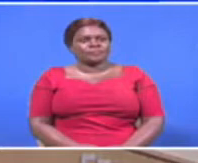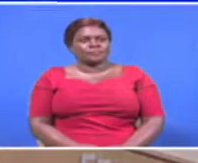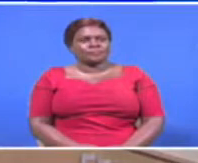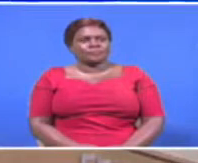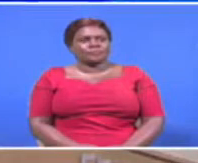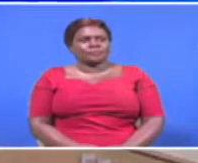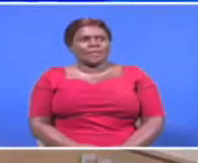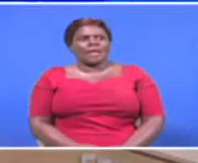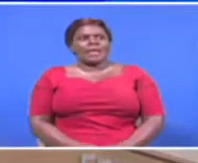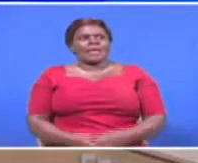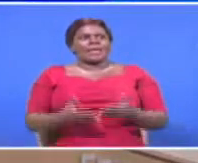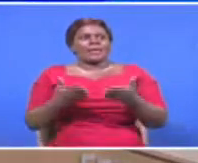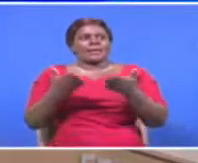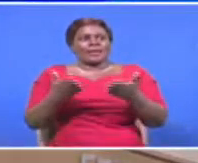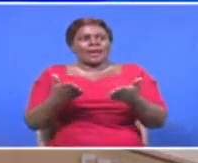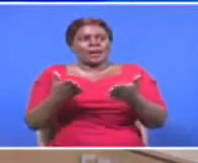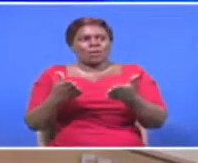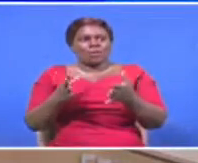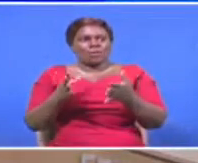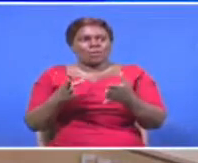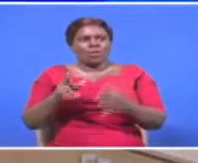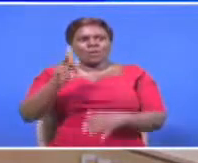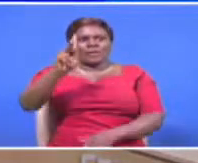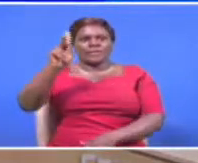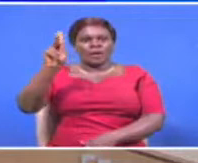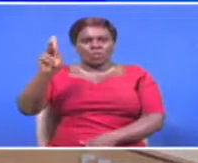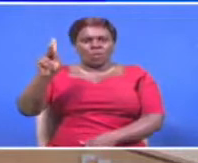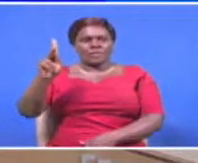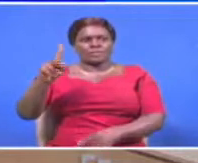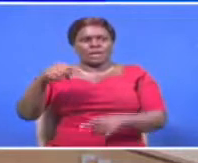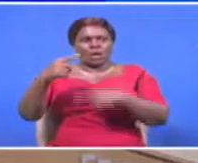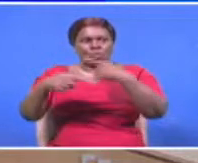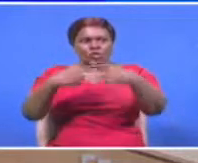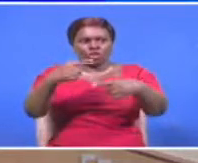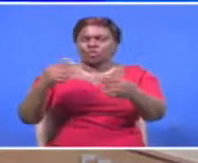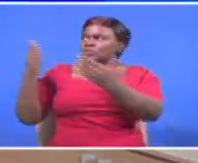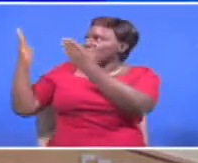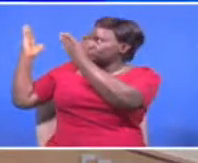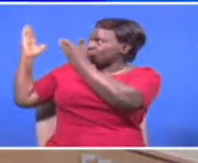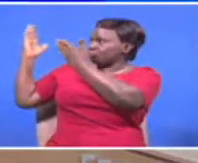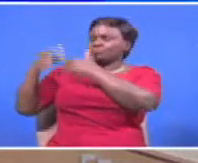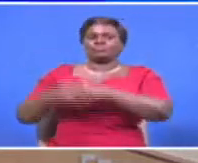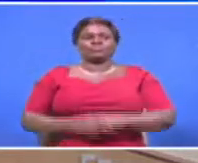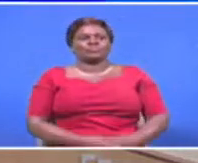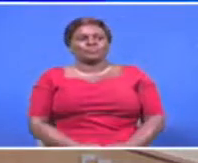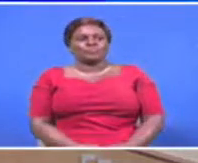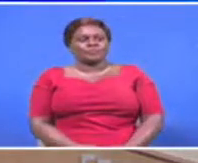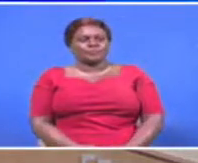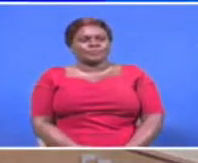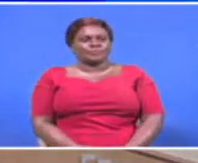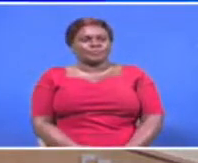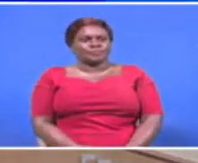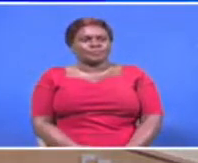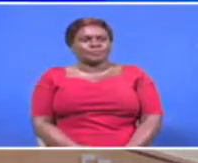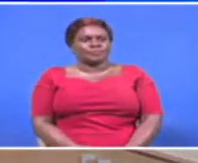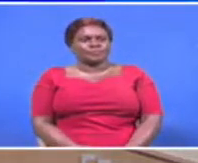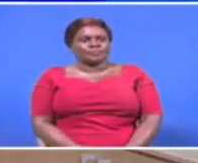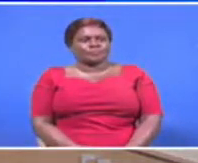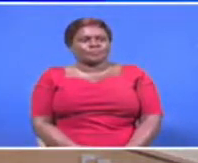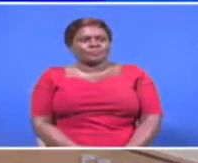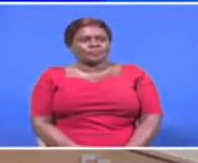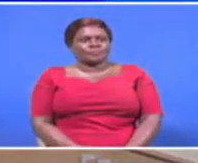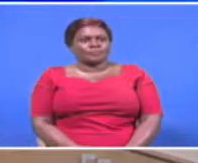murugaru who was a co-chair by the way kenya kwanza steel kibwezi west member of parliament mwengi mutuse elders mp aiden